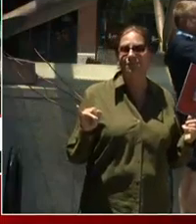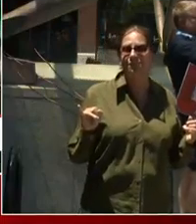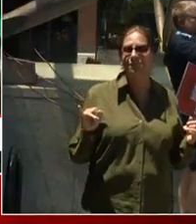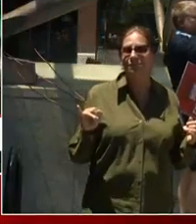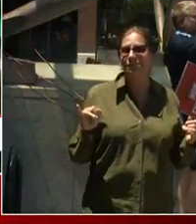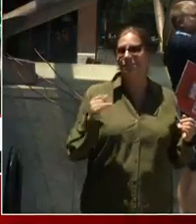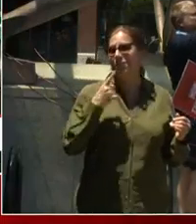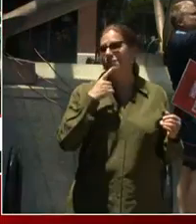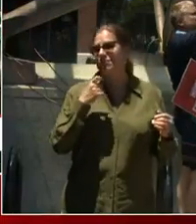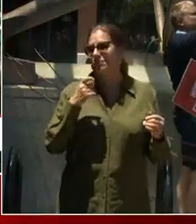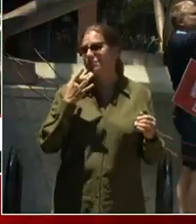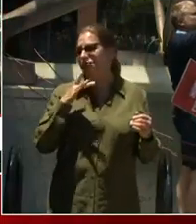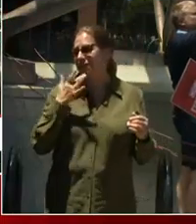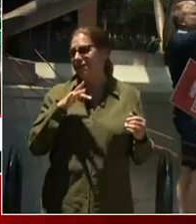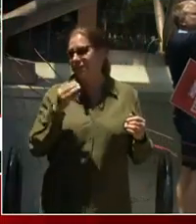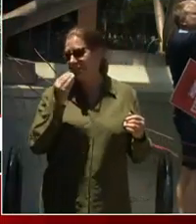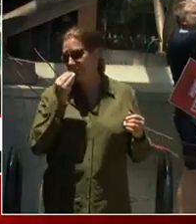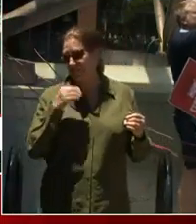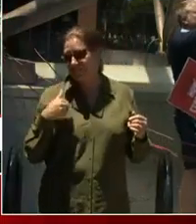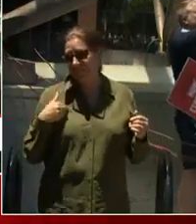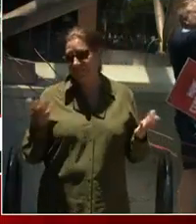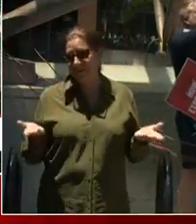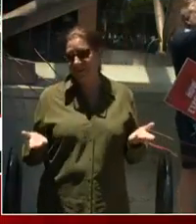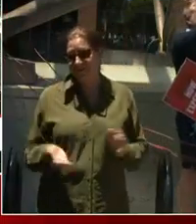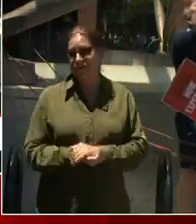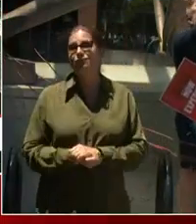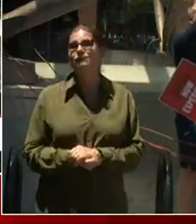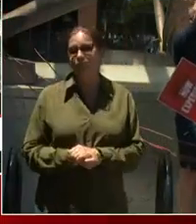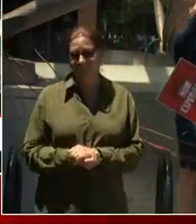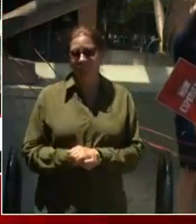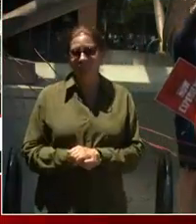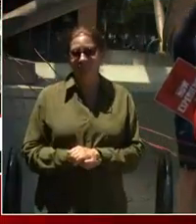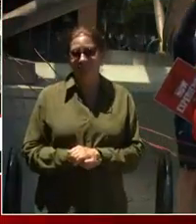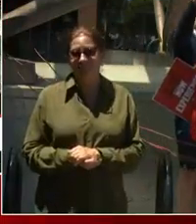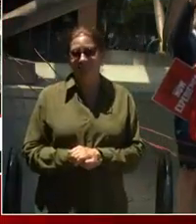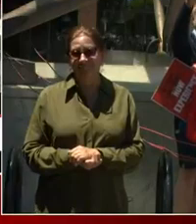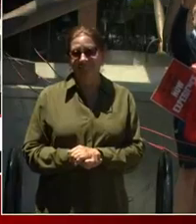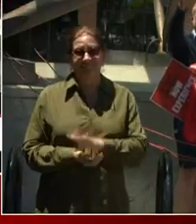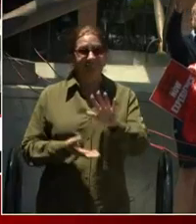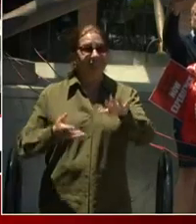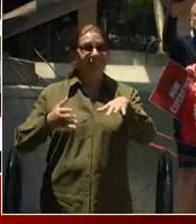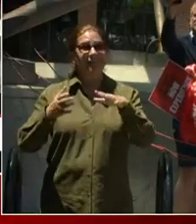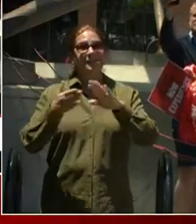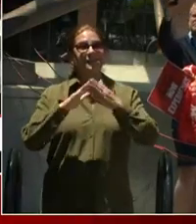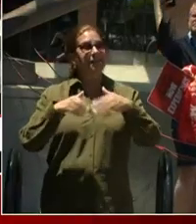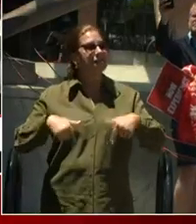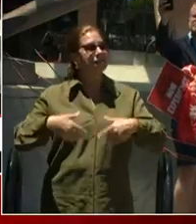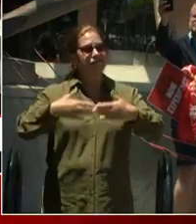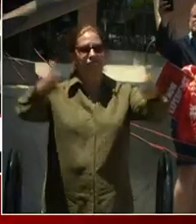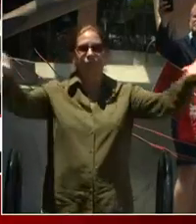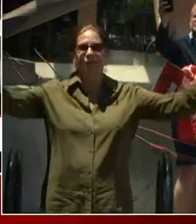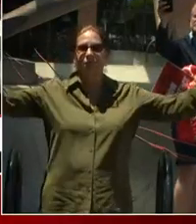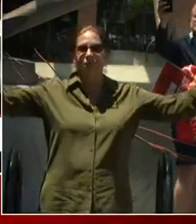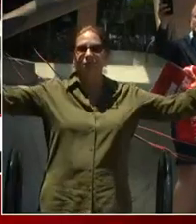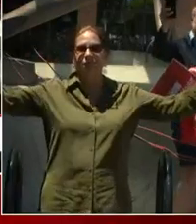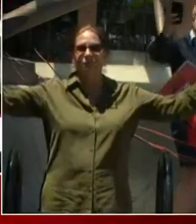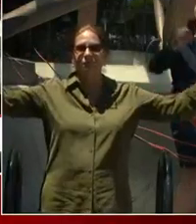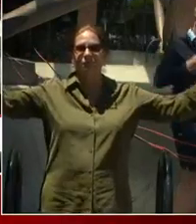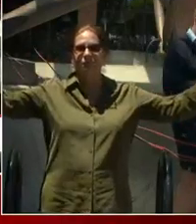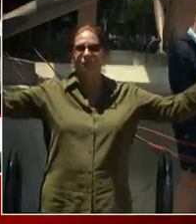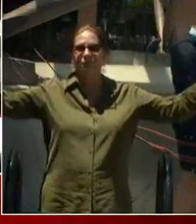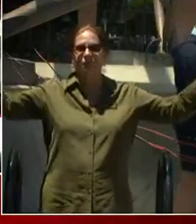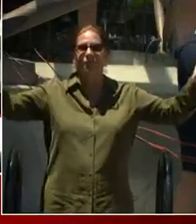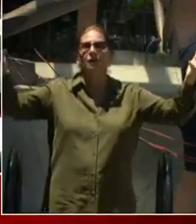So, and the Chili Bowl, of course, is open, and this whole city is wide open and waiting for you. Waiting for you. Please